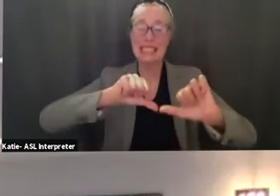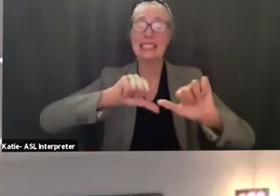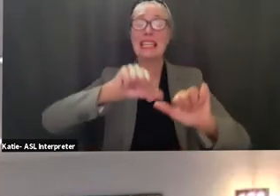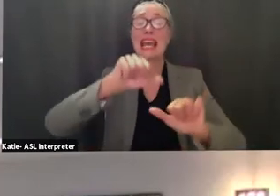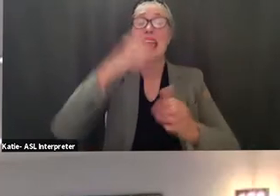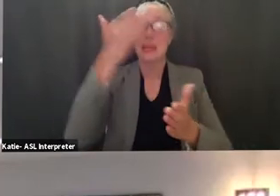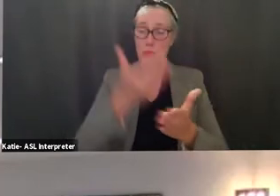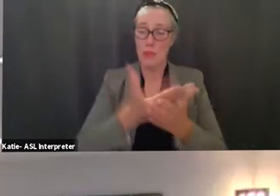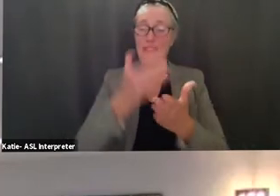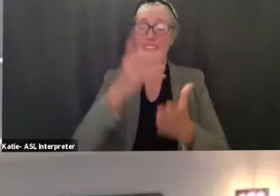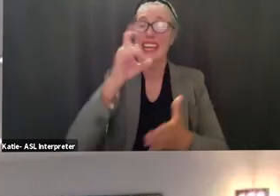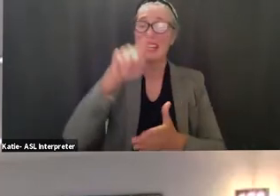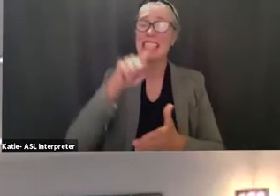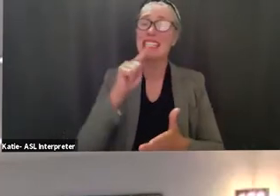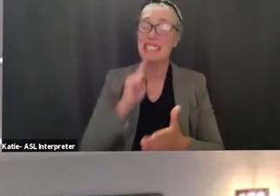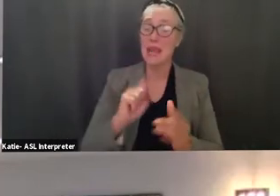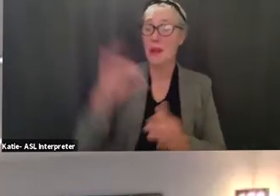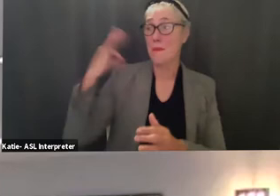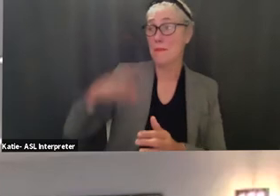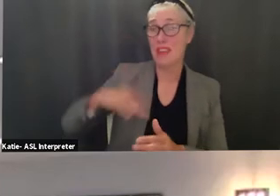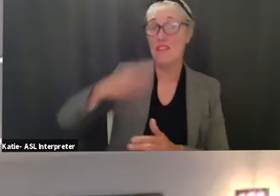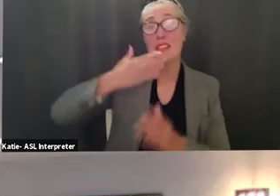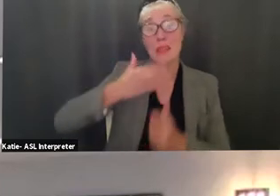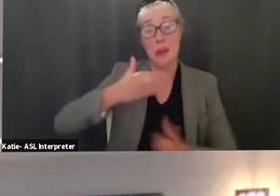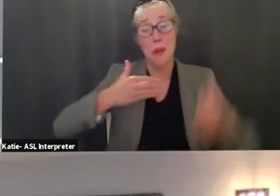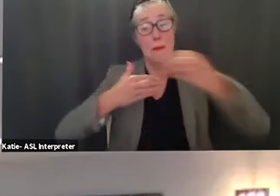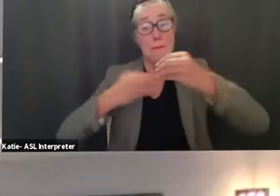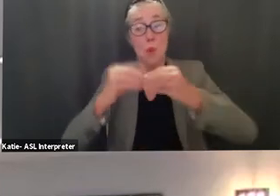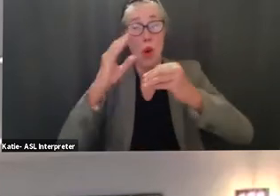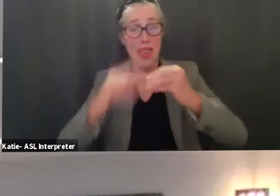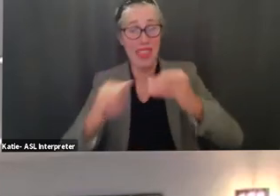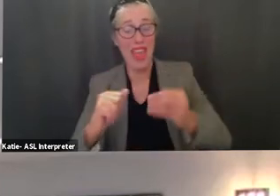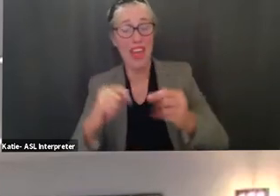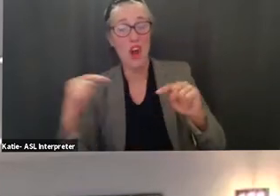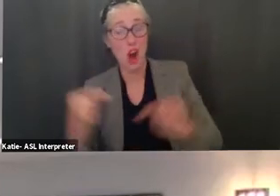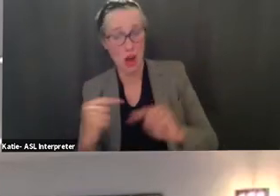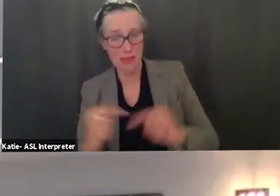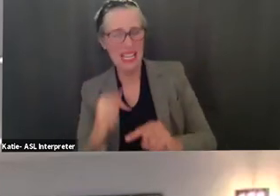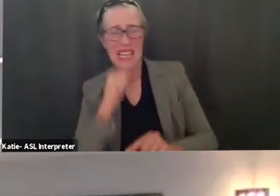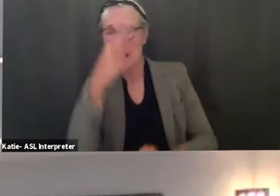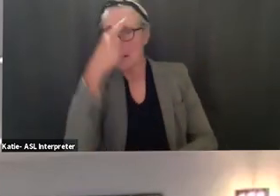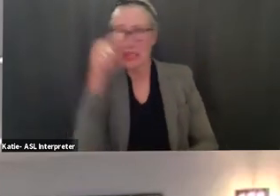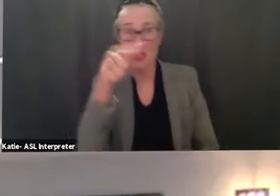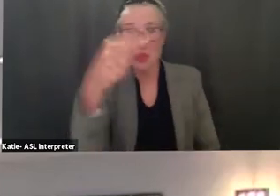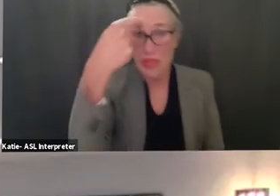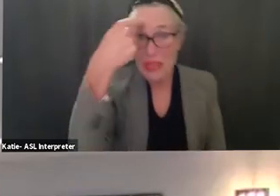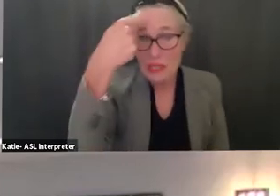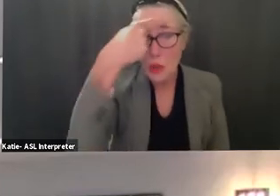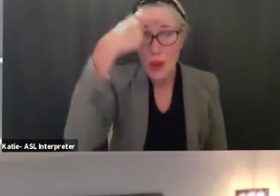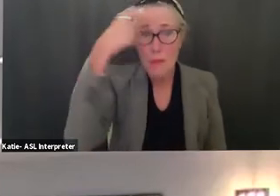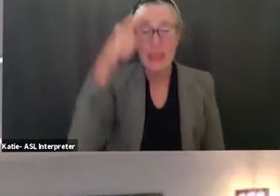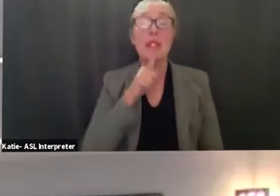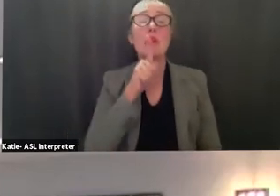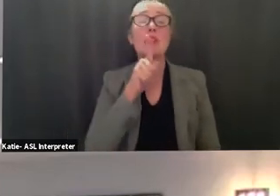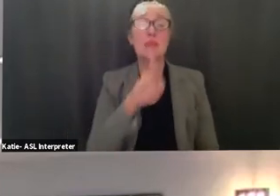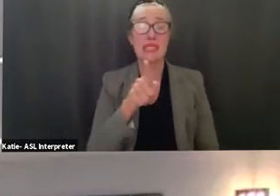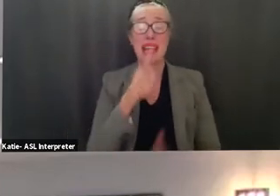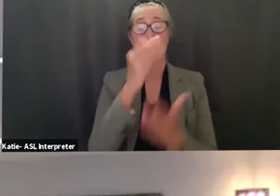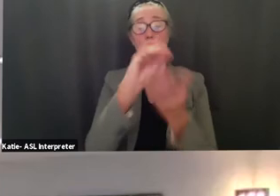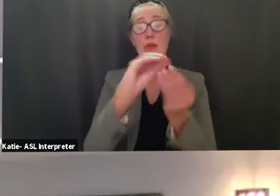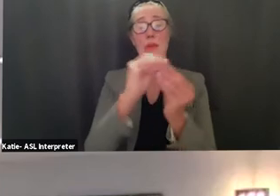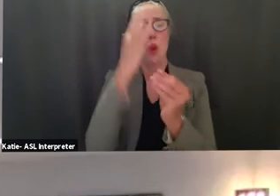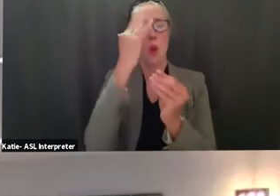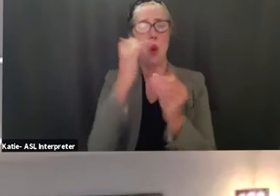the benefits outweigh the harms not just because you think so or because someone else said so i want to see the actual numbers on how